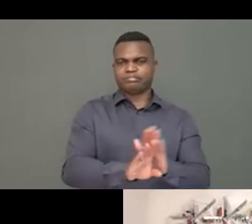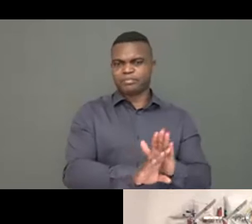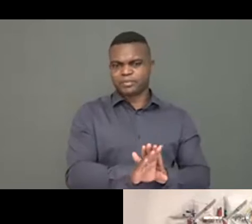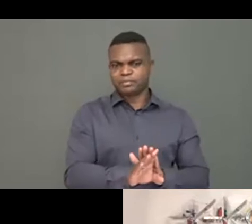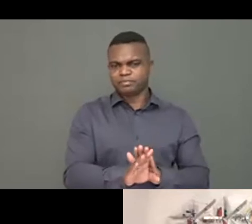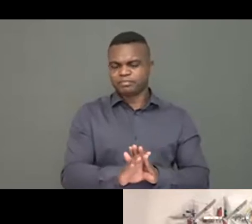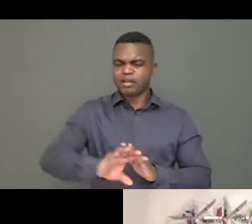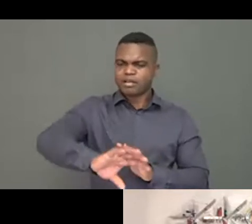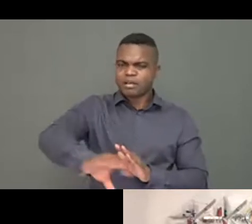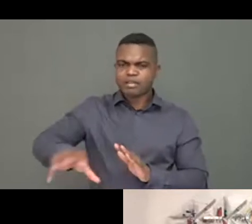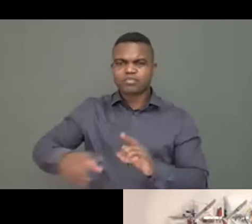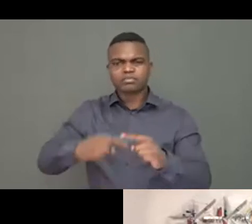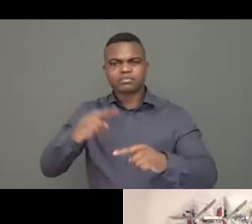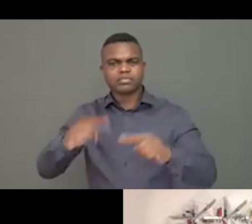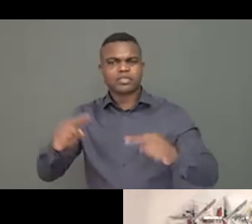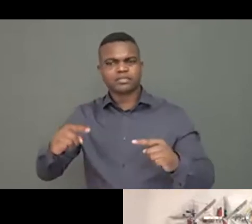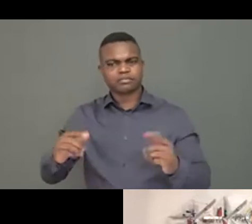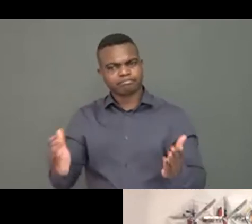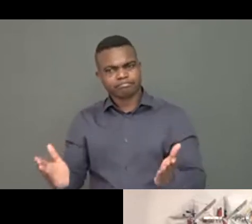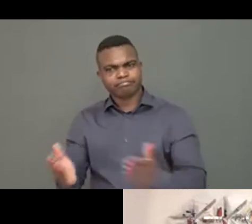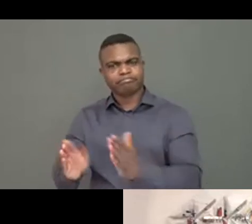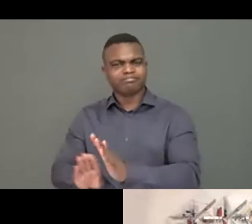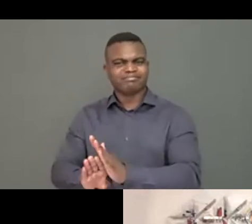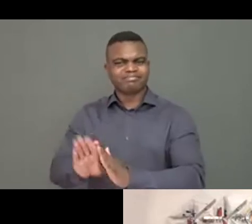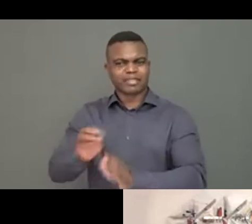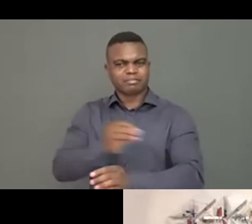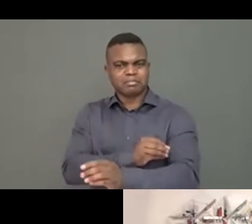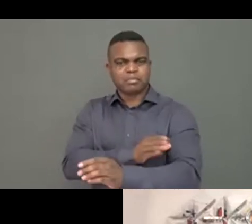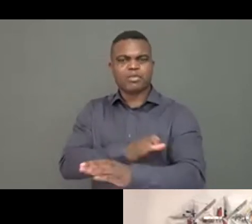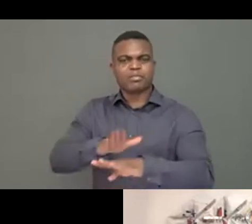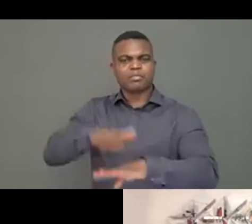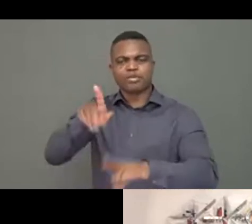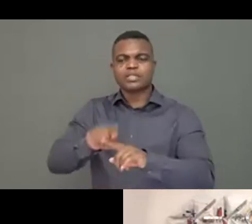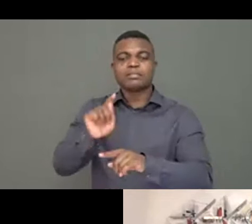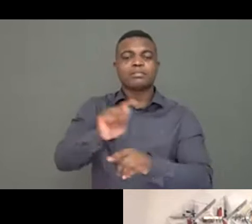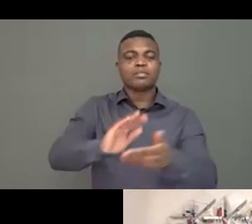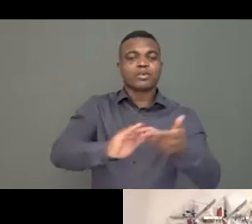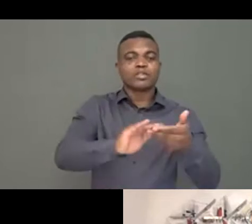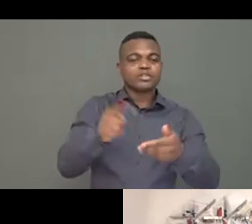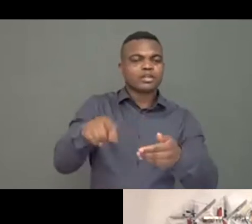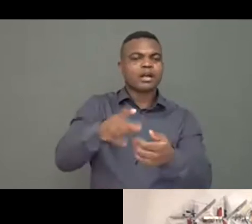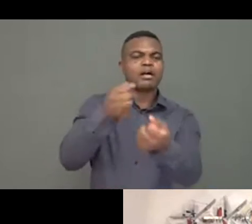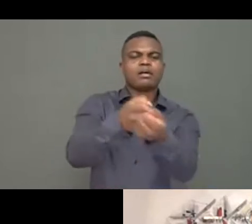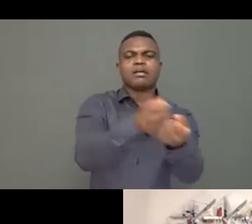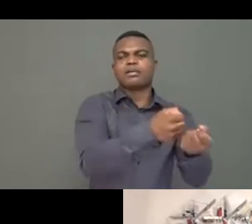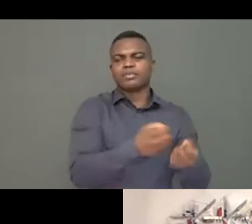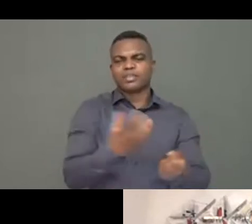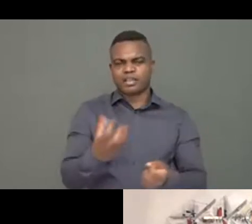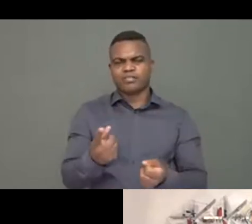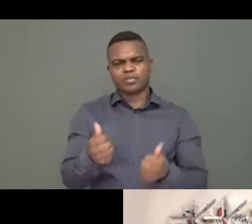This is very interesting to see that. Yeah, peer support in that way. That's great. And just